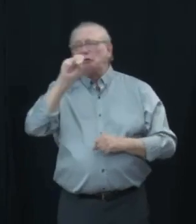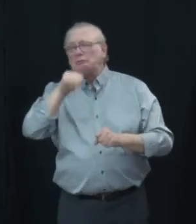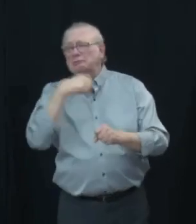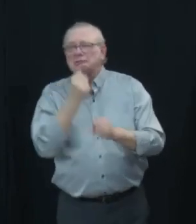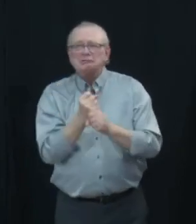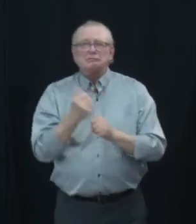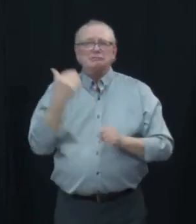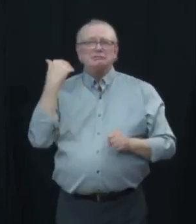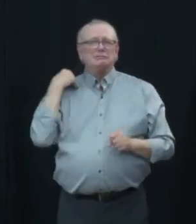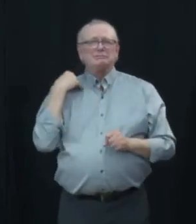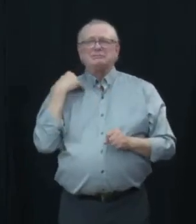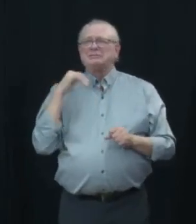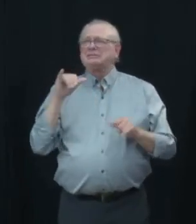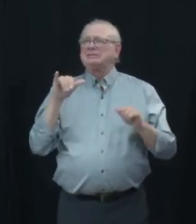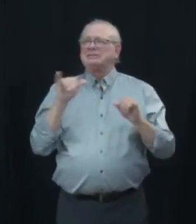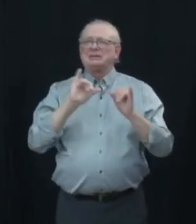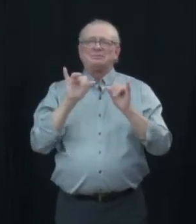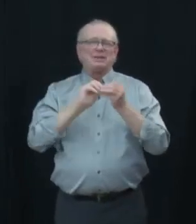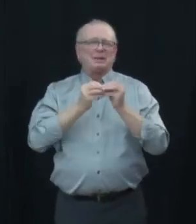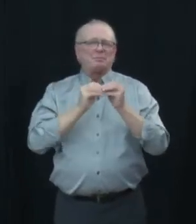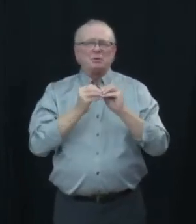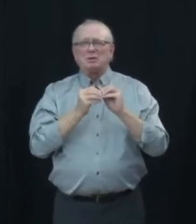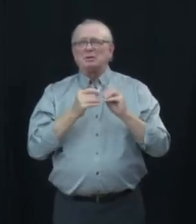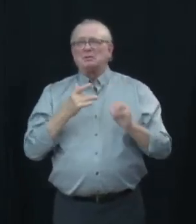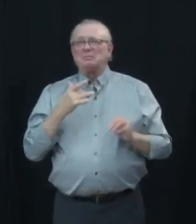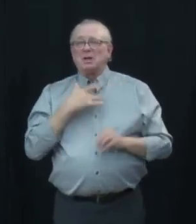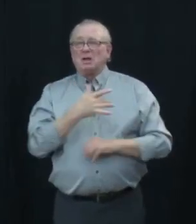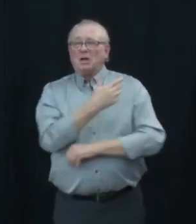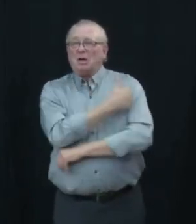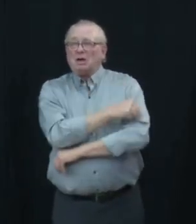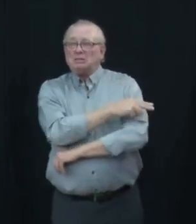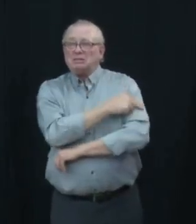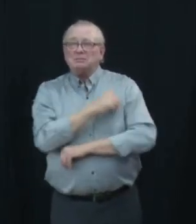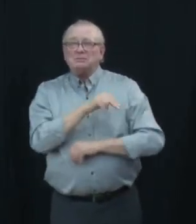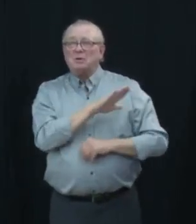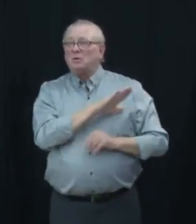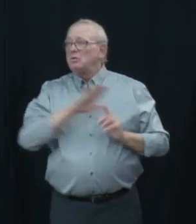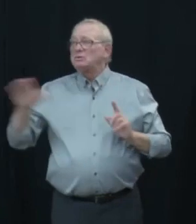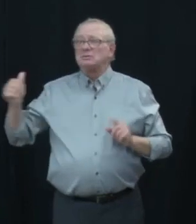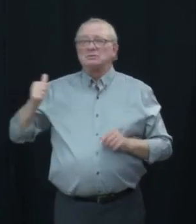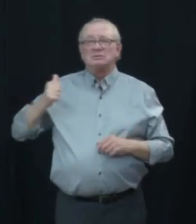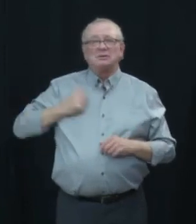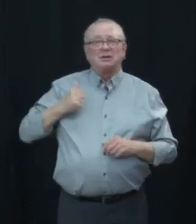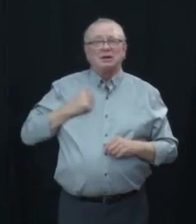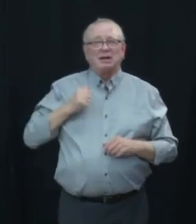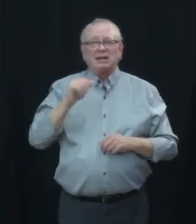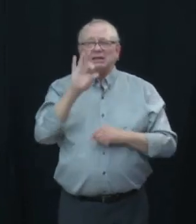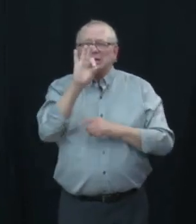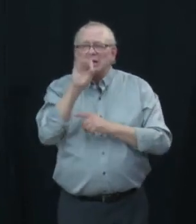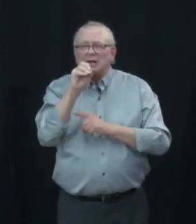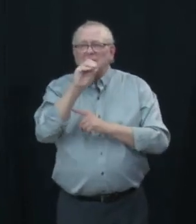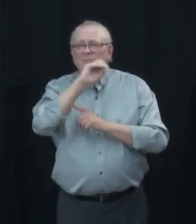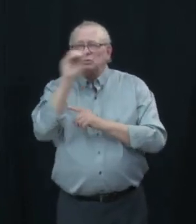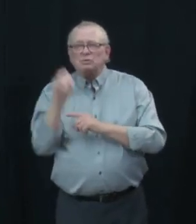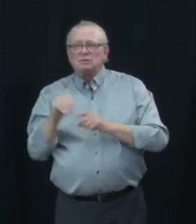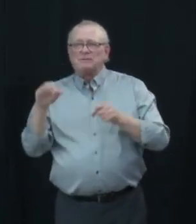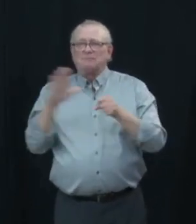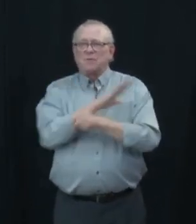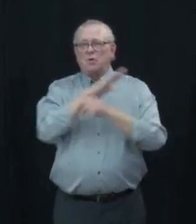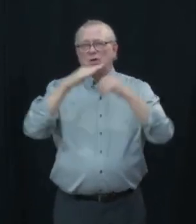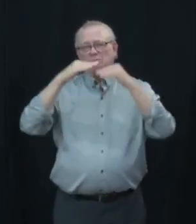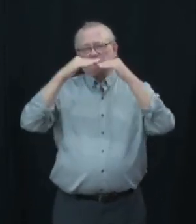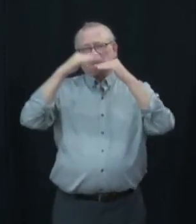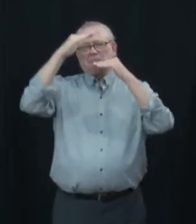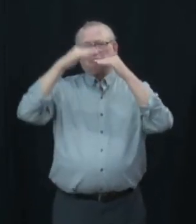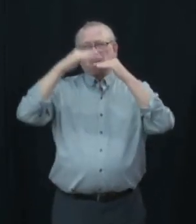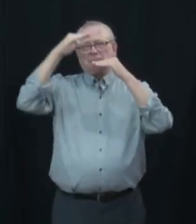reality is that hospitals in canada historically run at 90 occupancy and higher especially in the big cities and